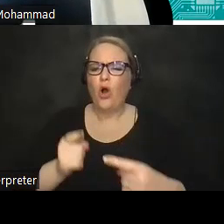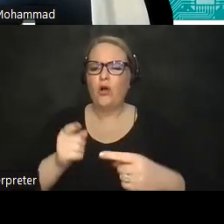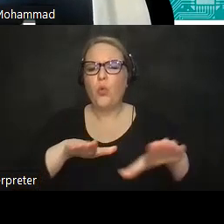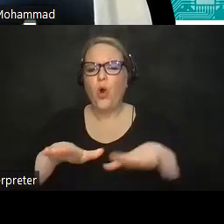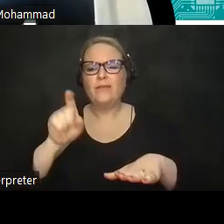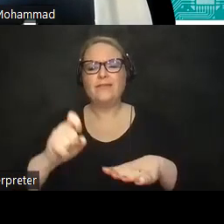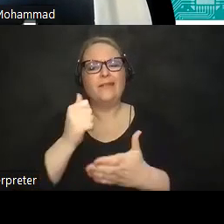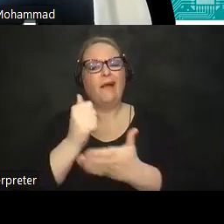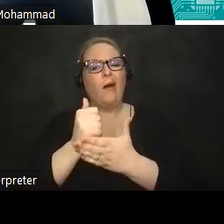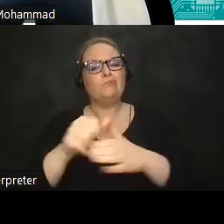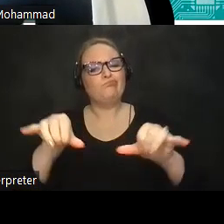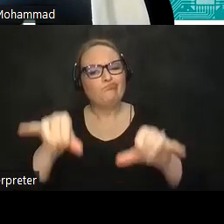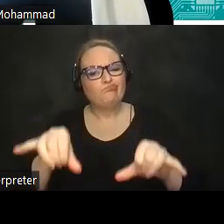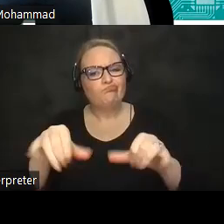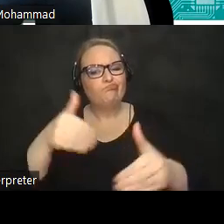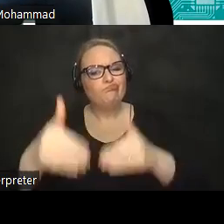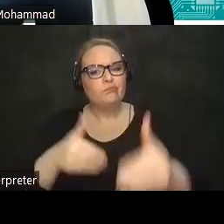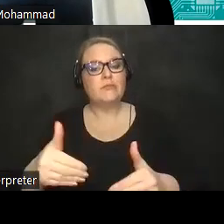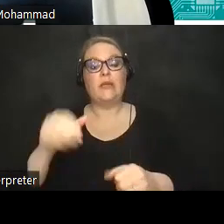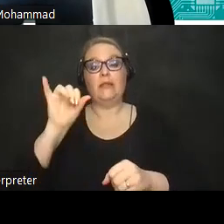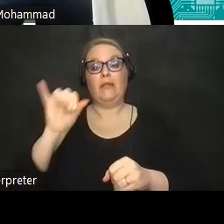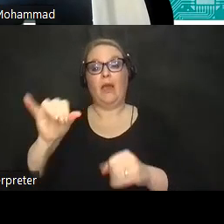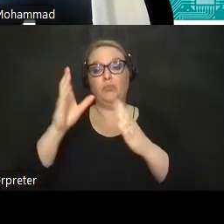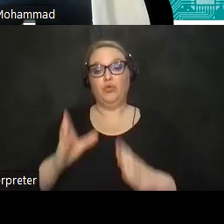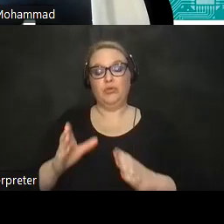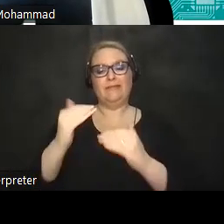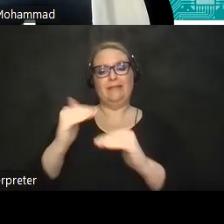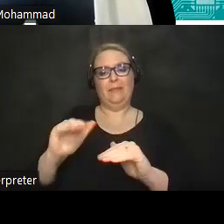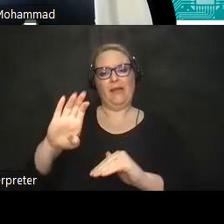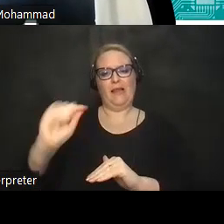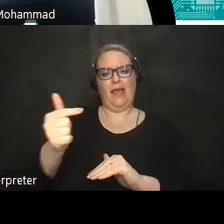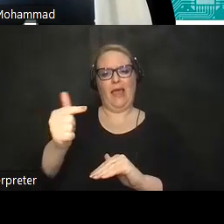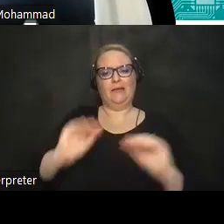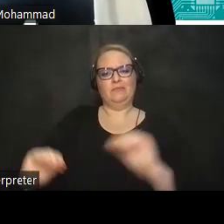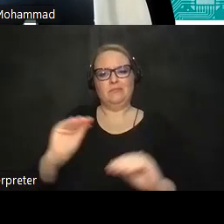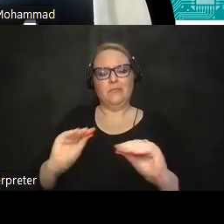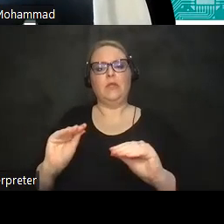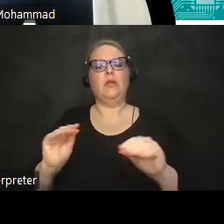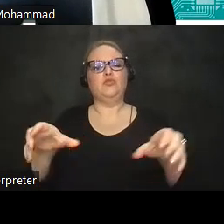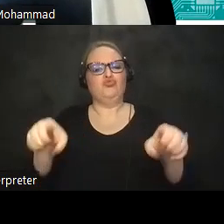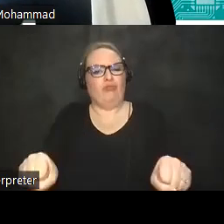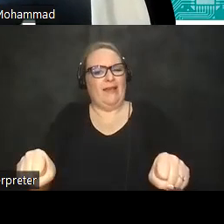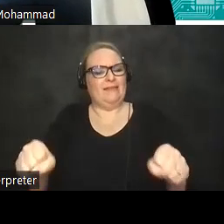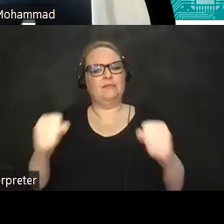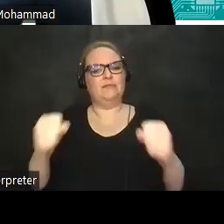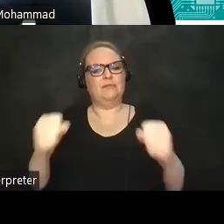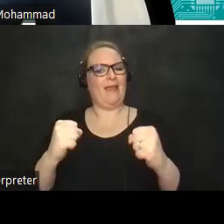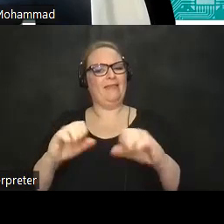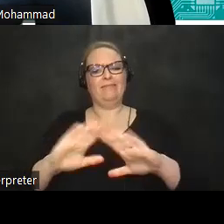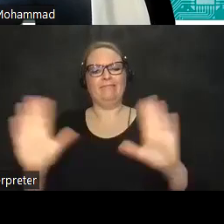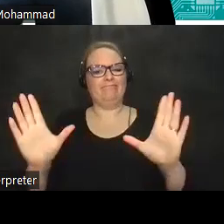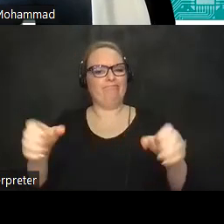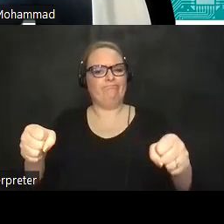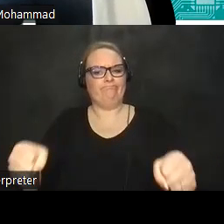stability so the individual had limited leg mobility as well as very limited grip strength and um